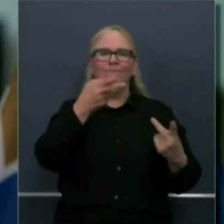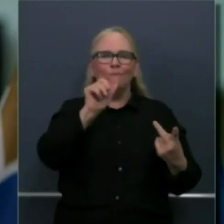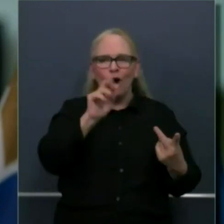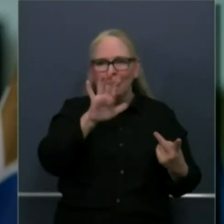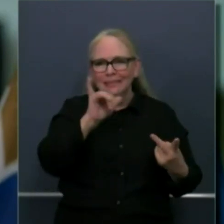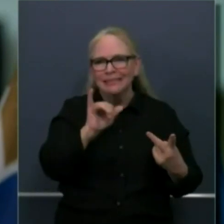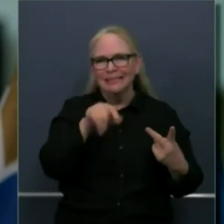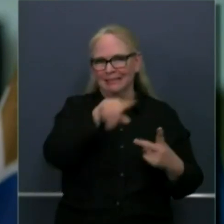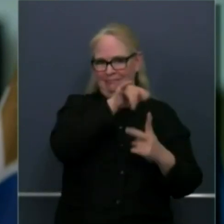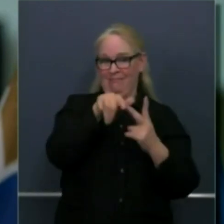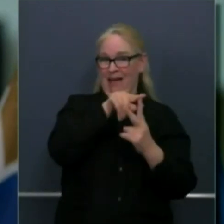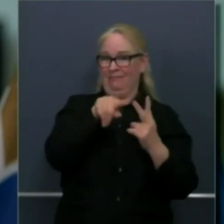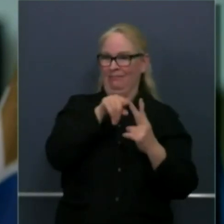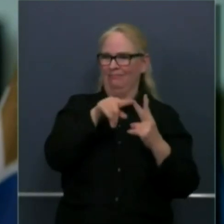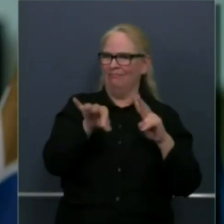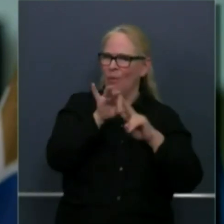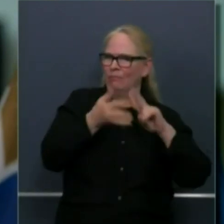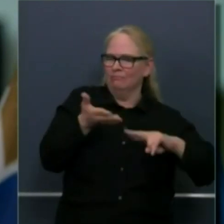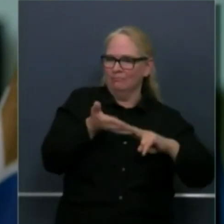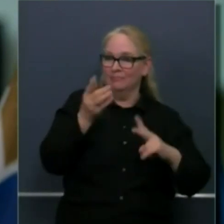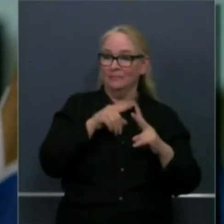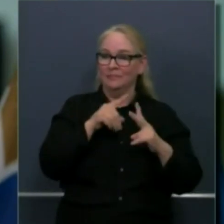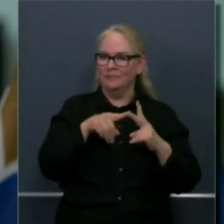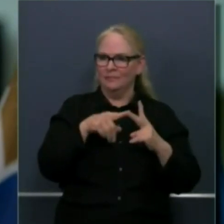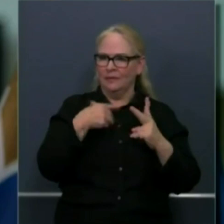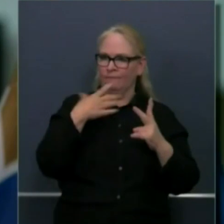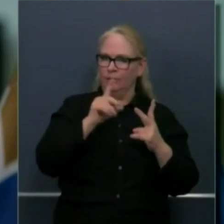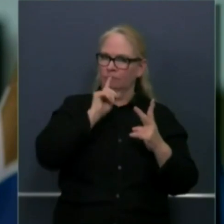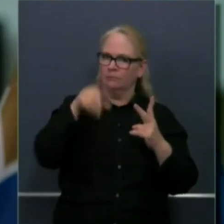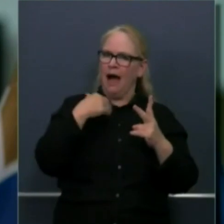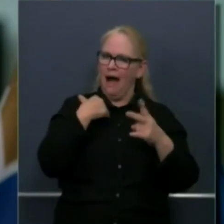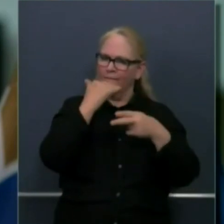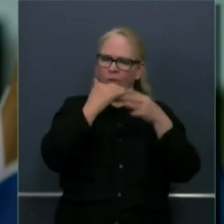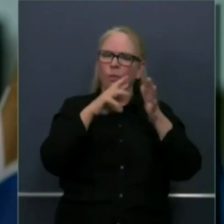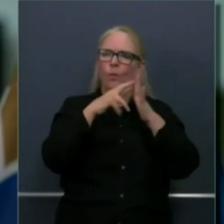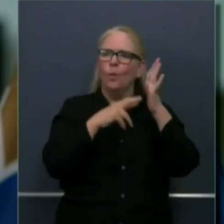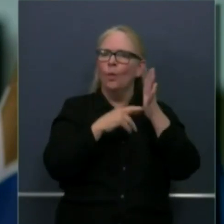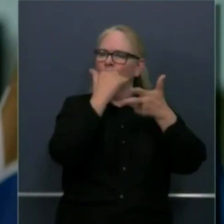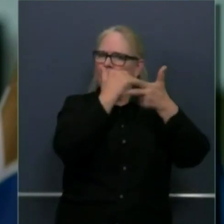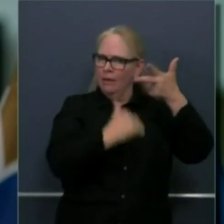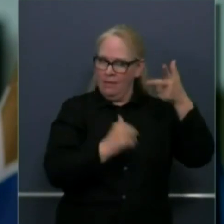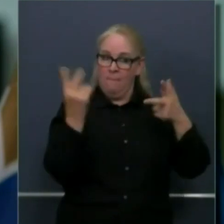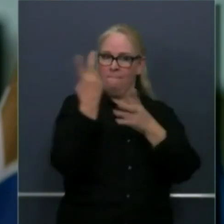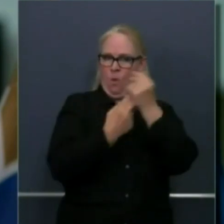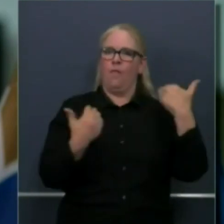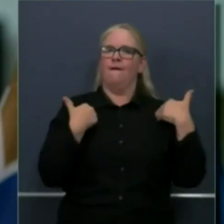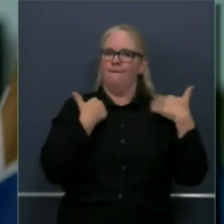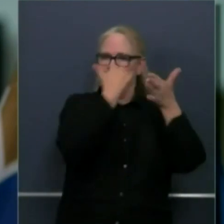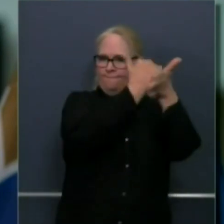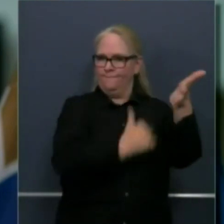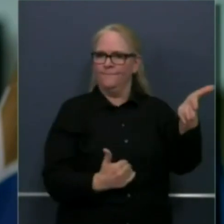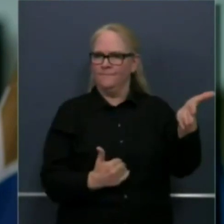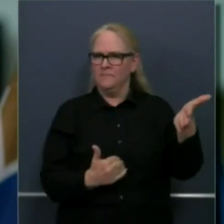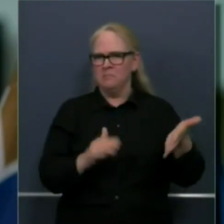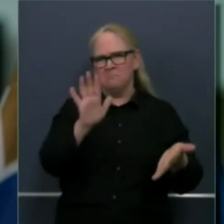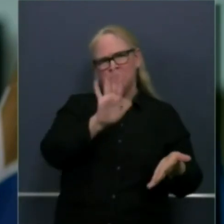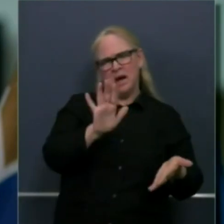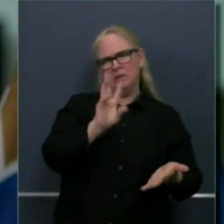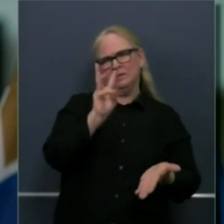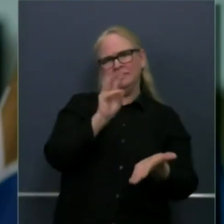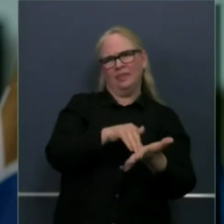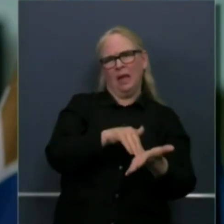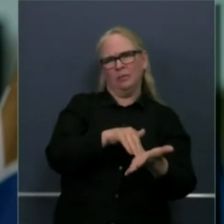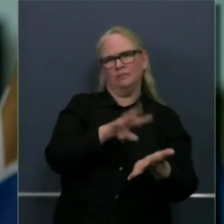California say industry is just because we have some four well six thousand four hundred and ninety two